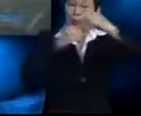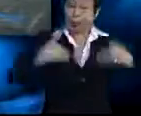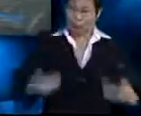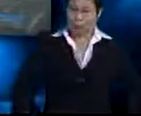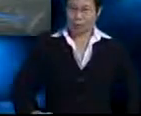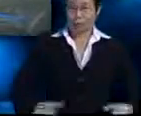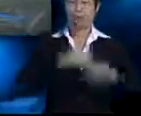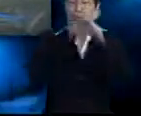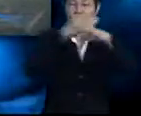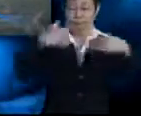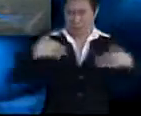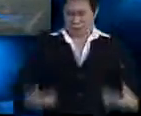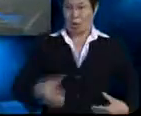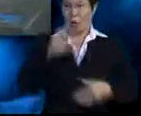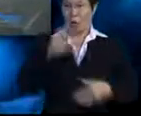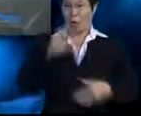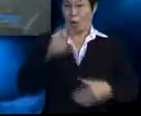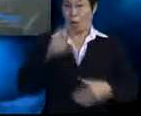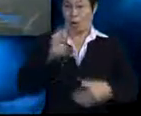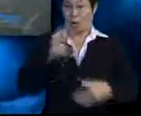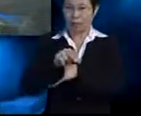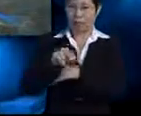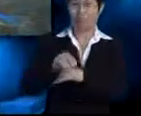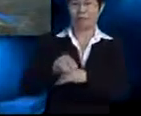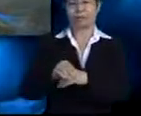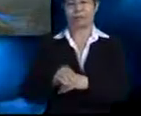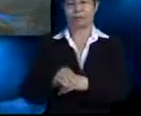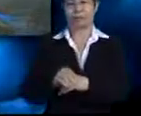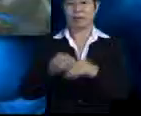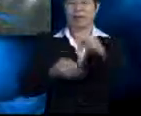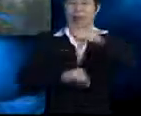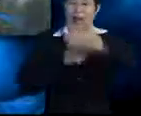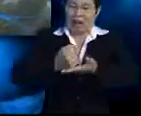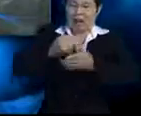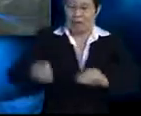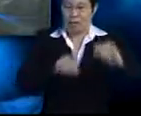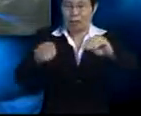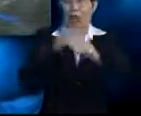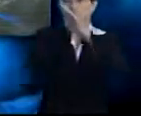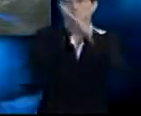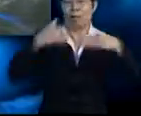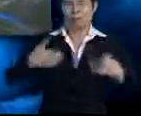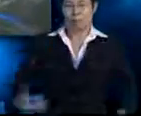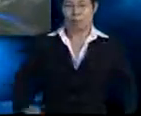protecting individual organs, aiding movements, and preventing the body from drying out.